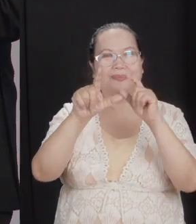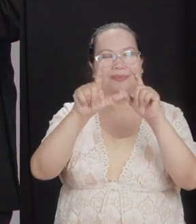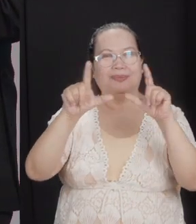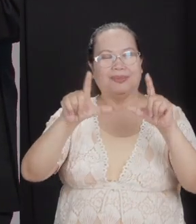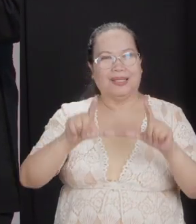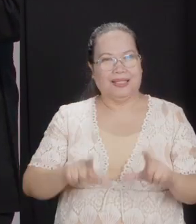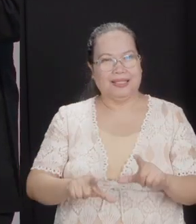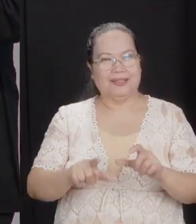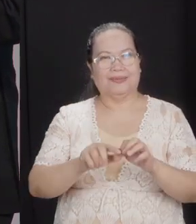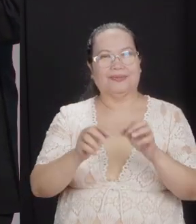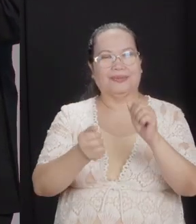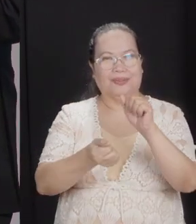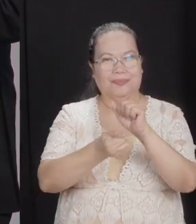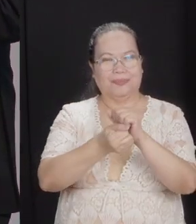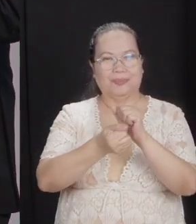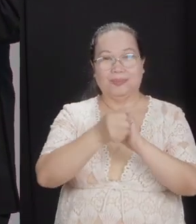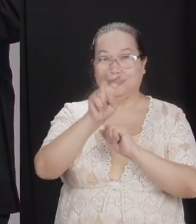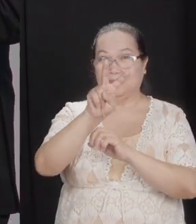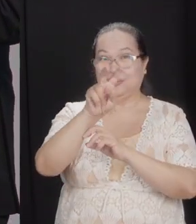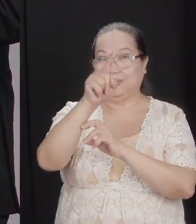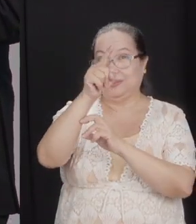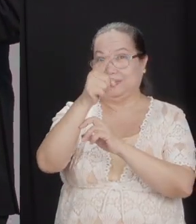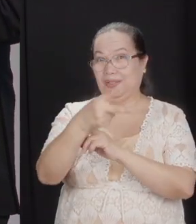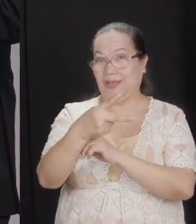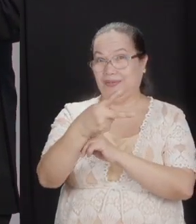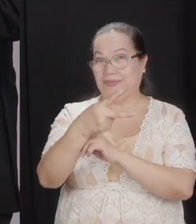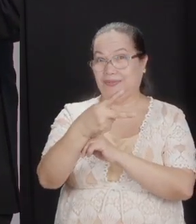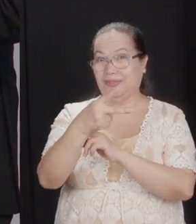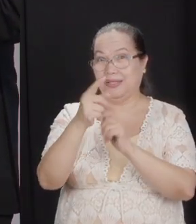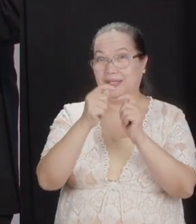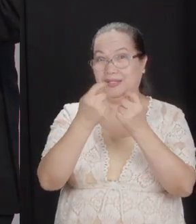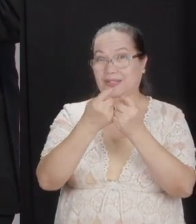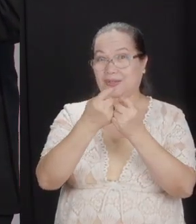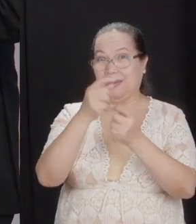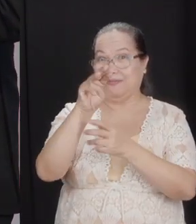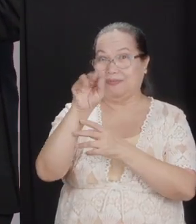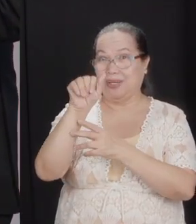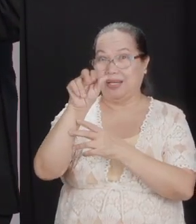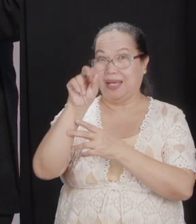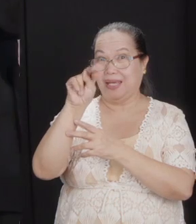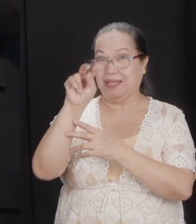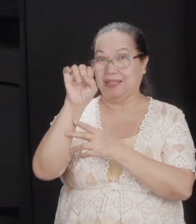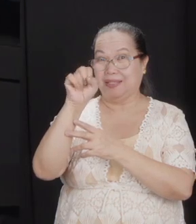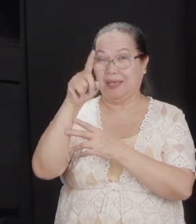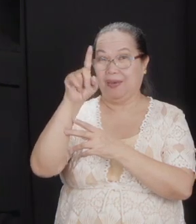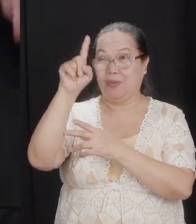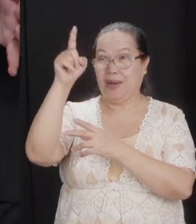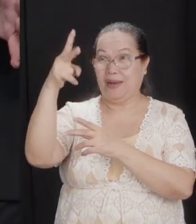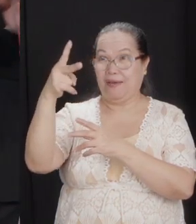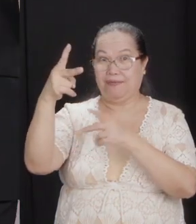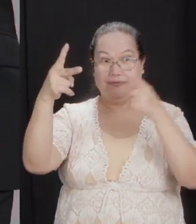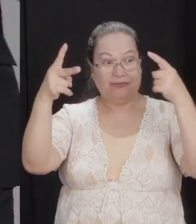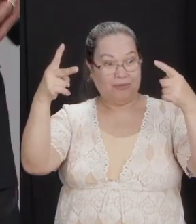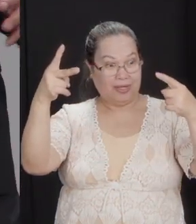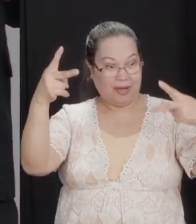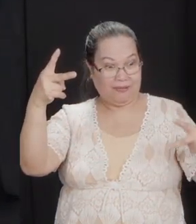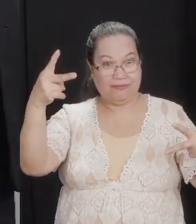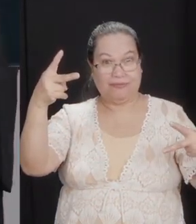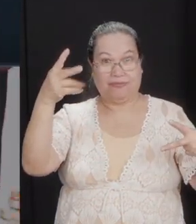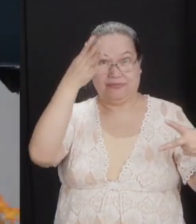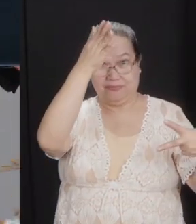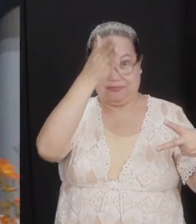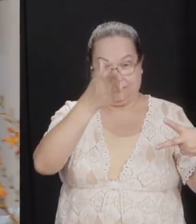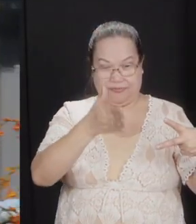ten tribes. And here are two and a half tribes because Manasseh has one half here and one half here. And that's the setting when we begin